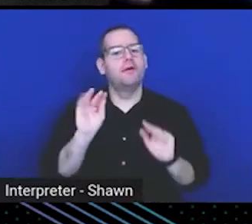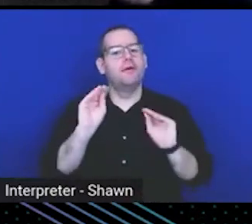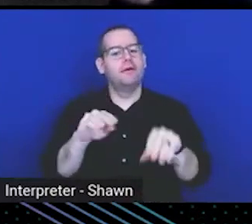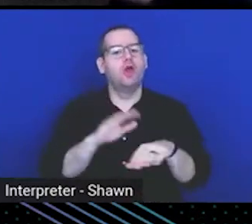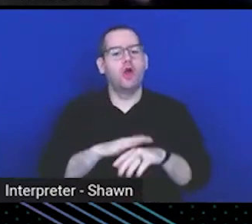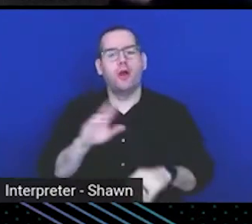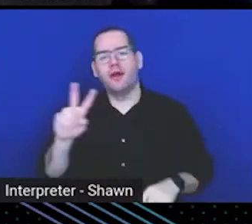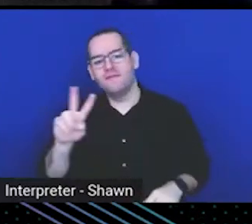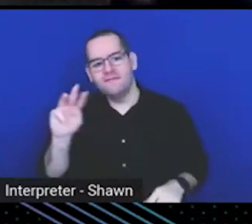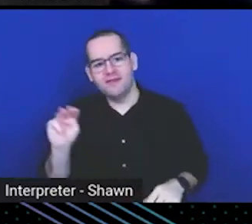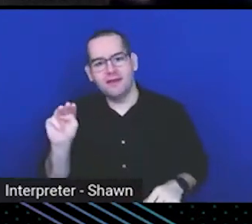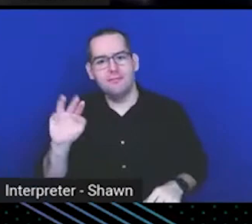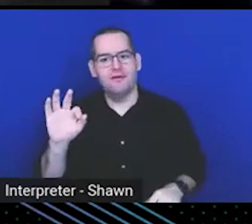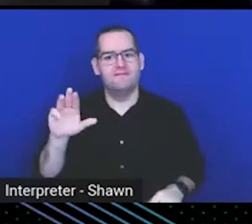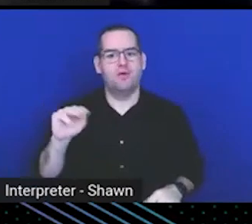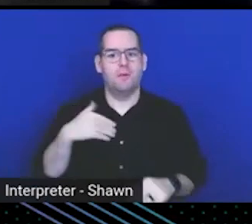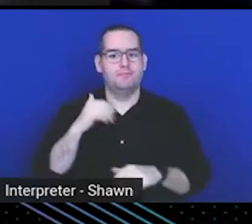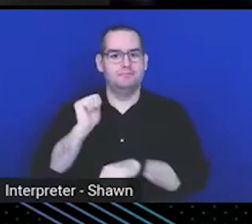farm that I have on-prem.